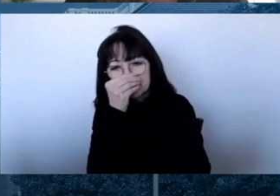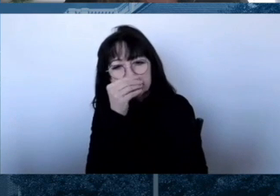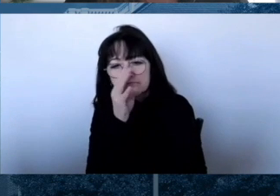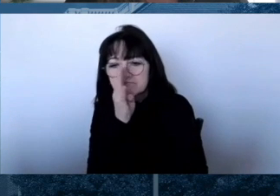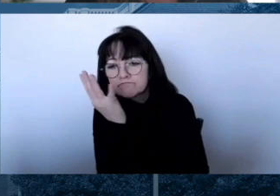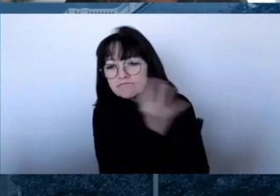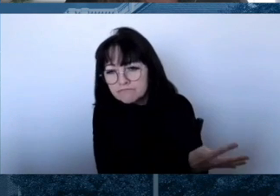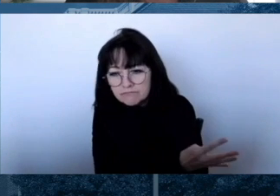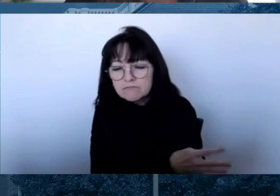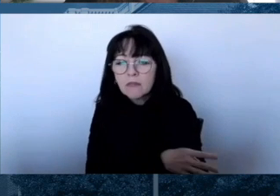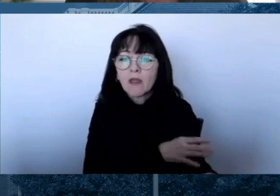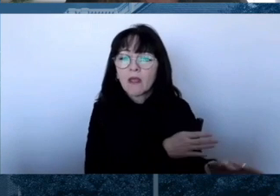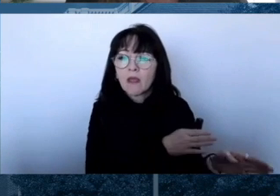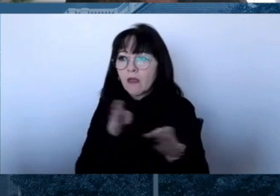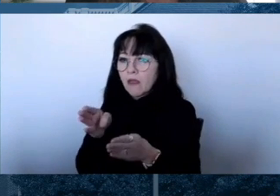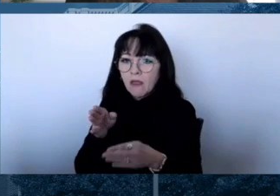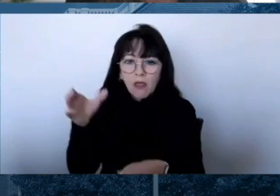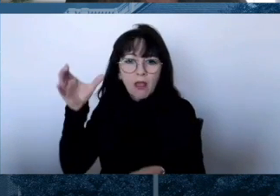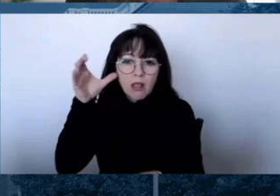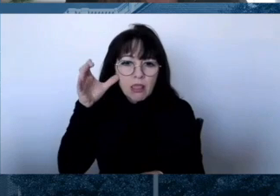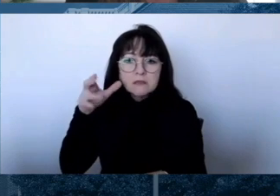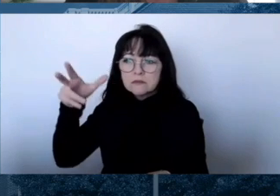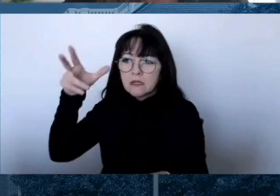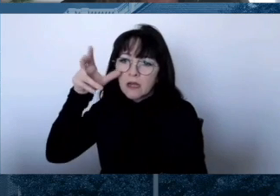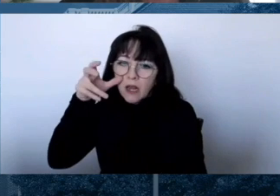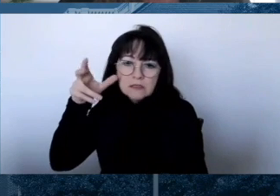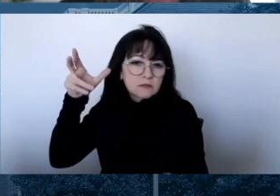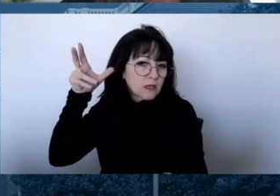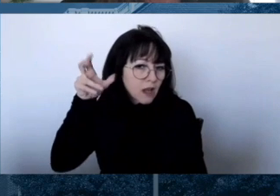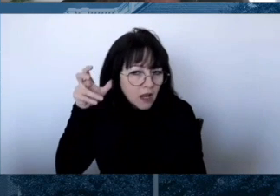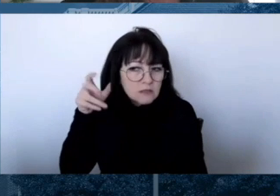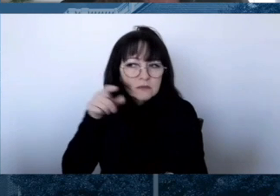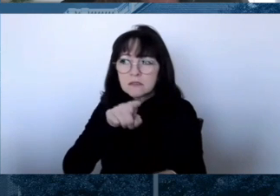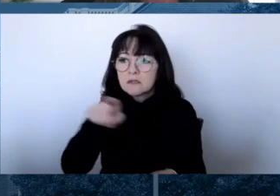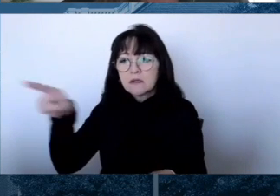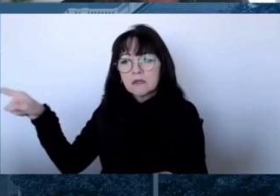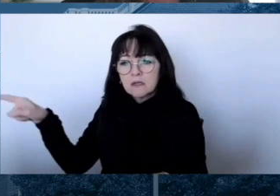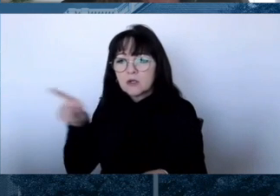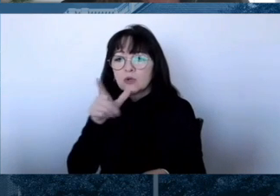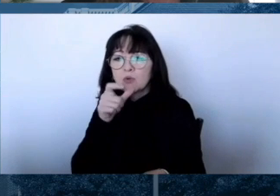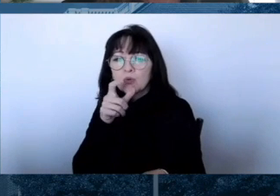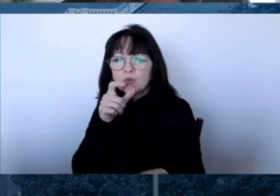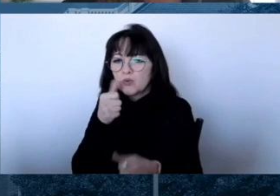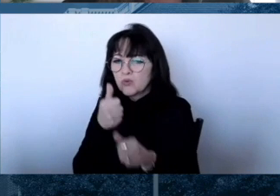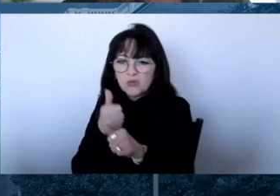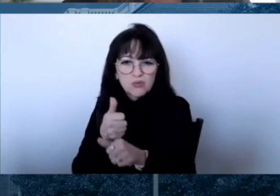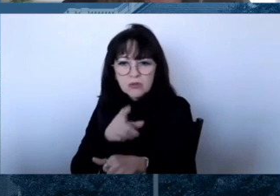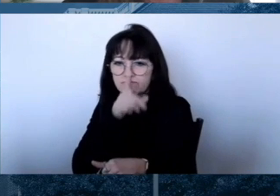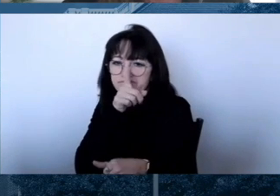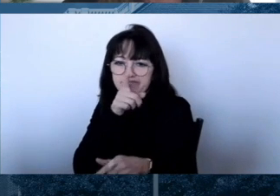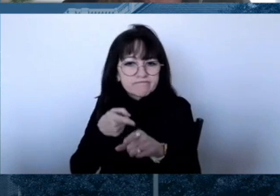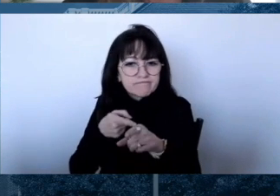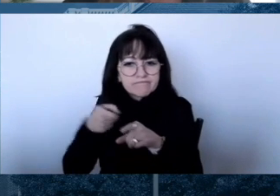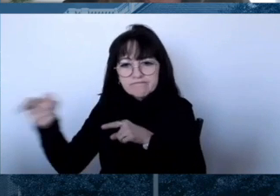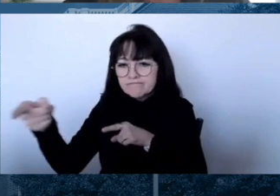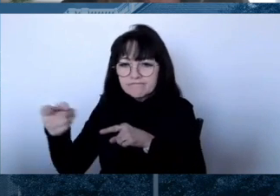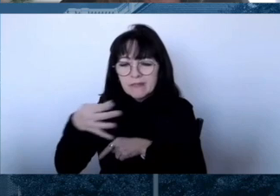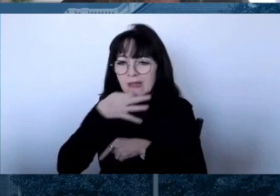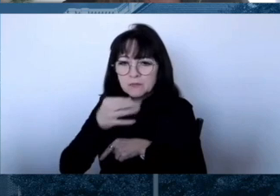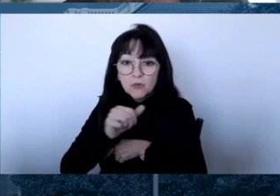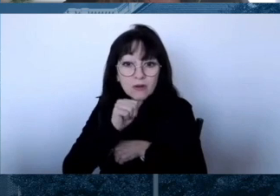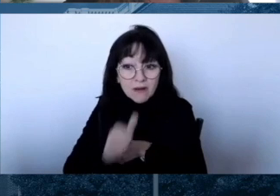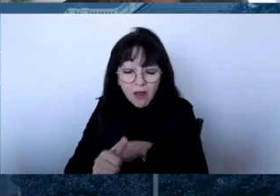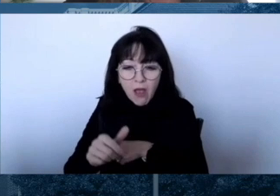a significant public health threat. It's so concerning that the U.S. Surgeon General, Dr. Vivek Murthy,